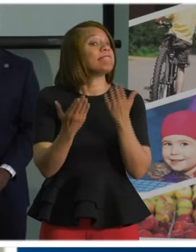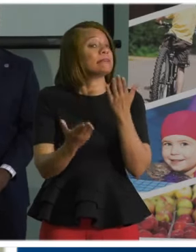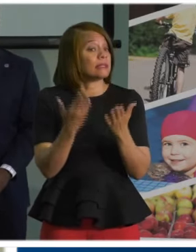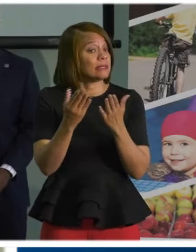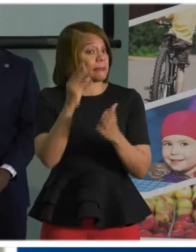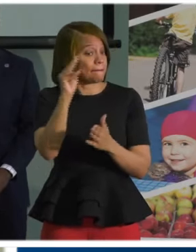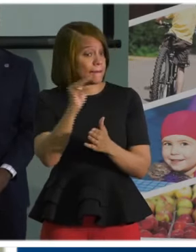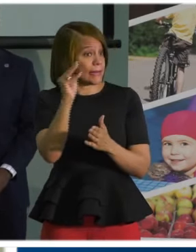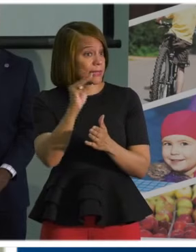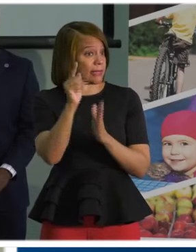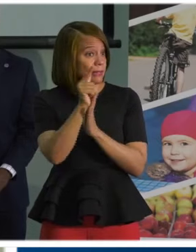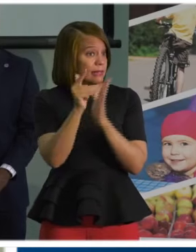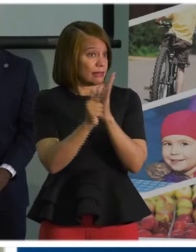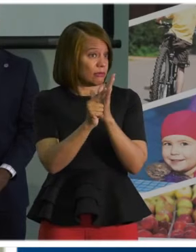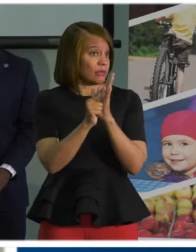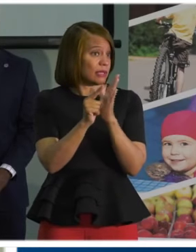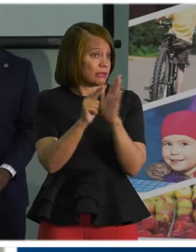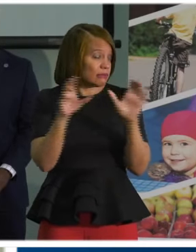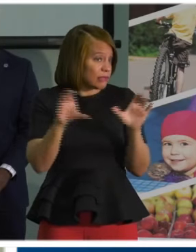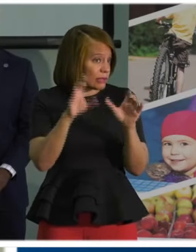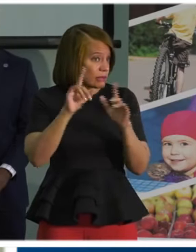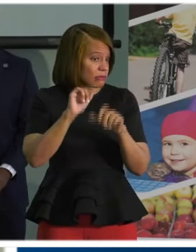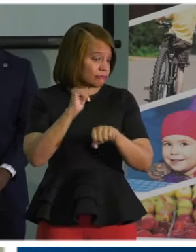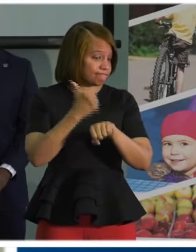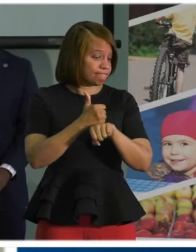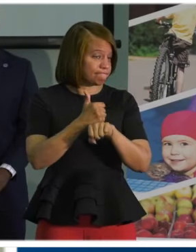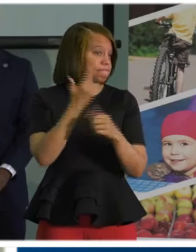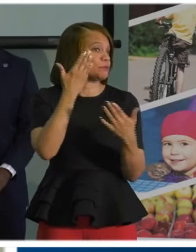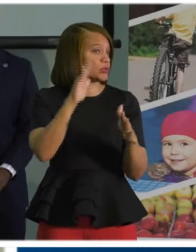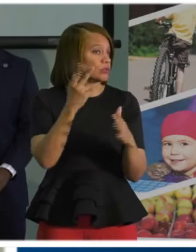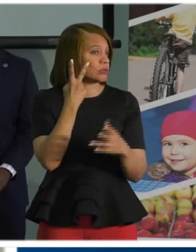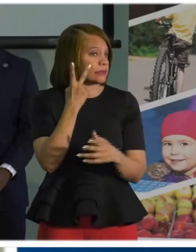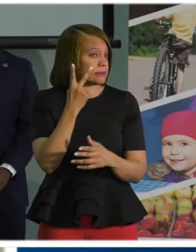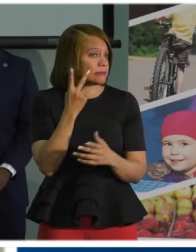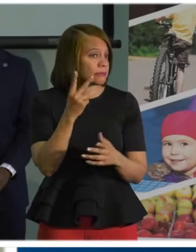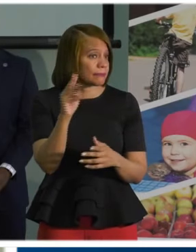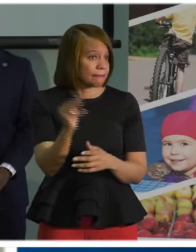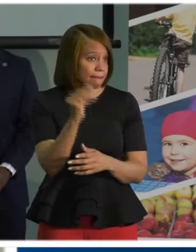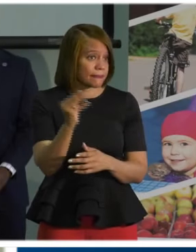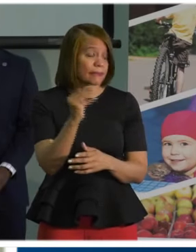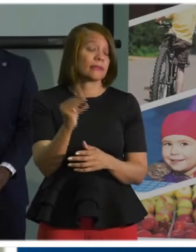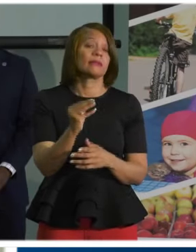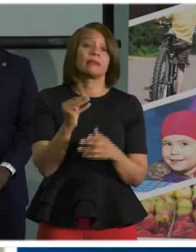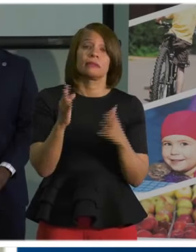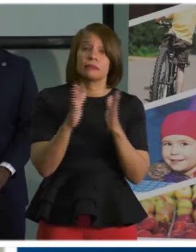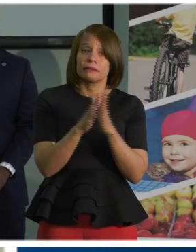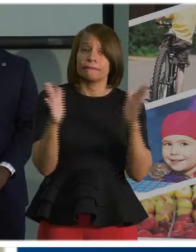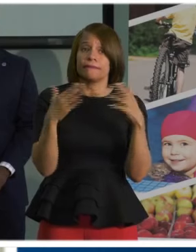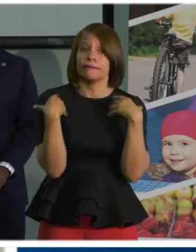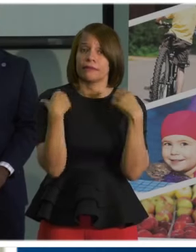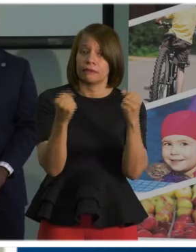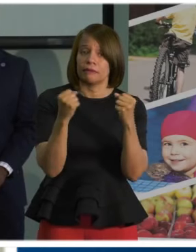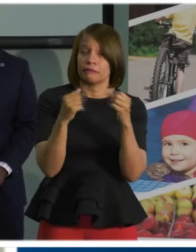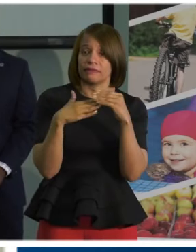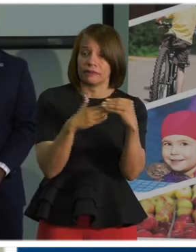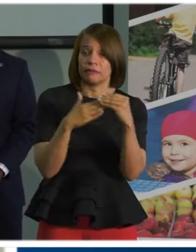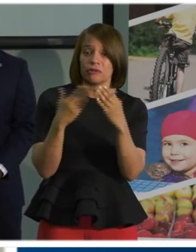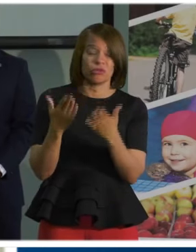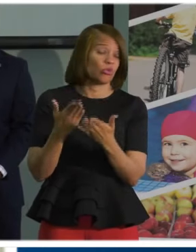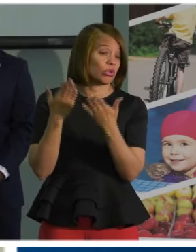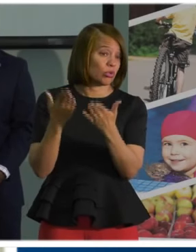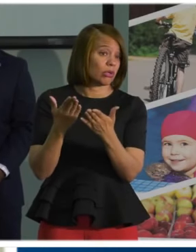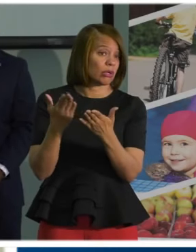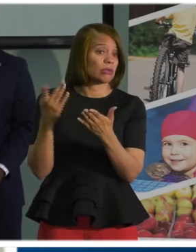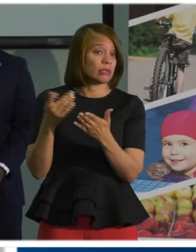place on Monday, the law of the city of Columbus until, um, you know, our public health, uh, leader, uh, determines